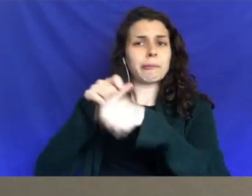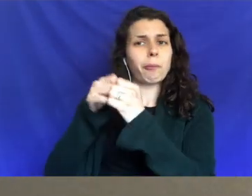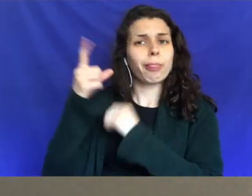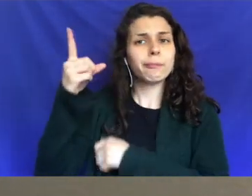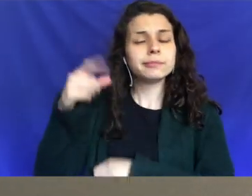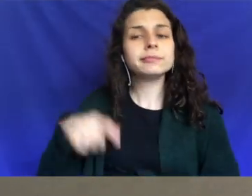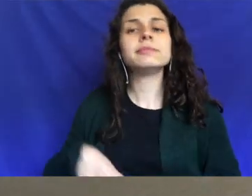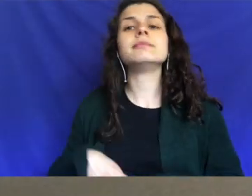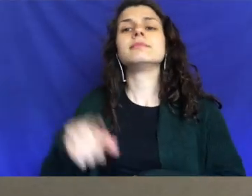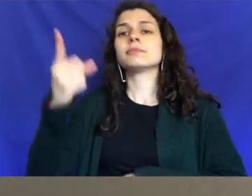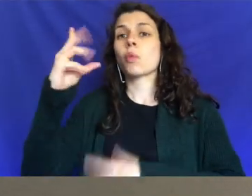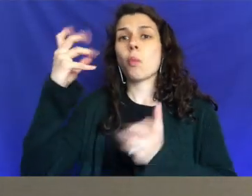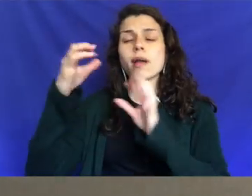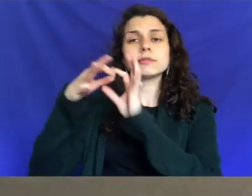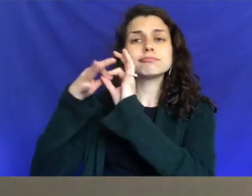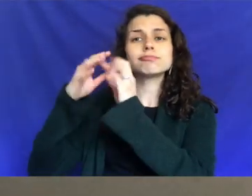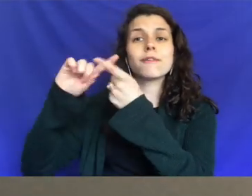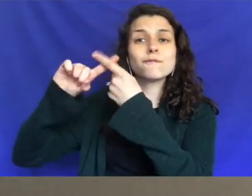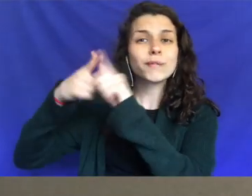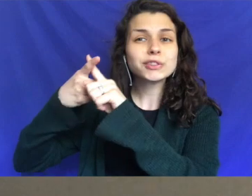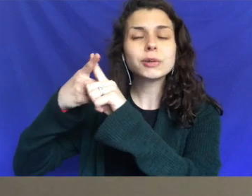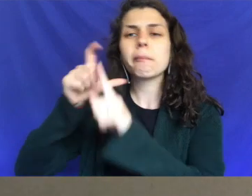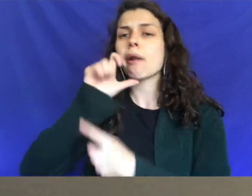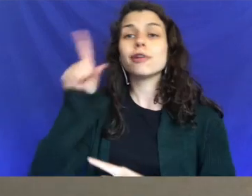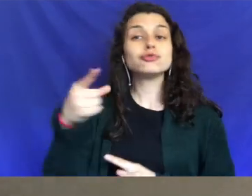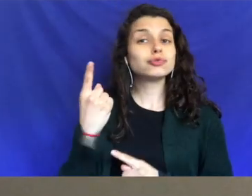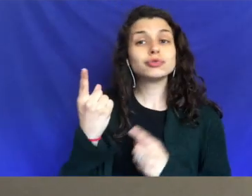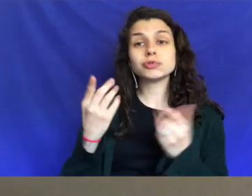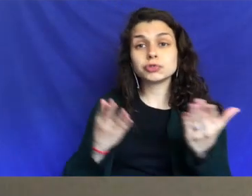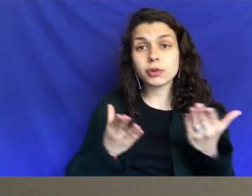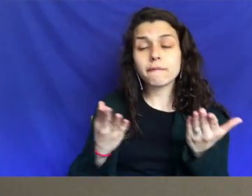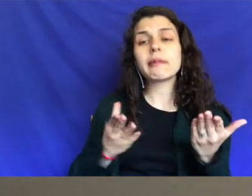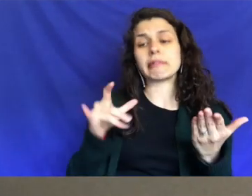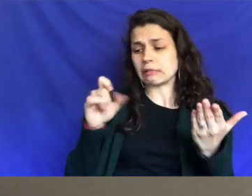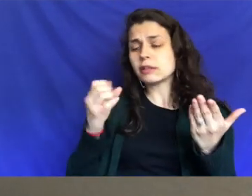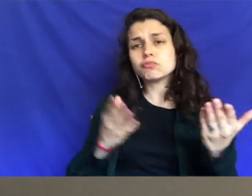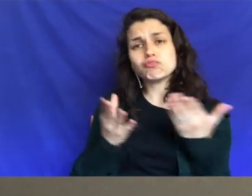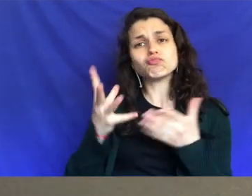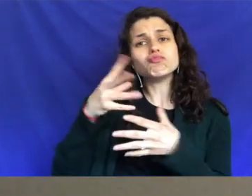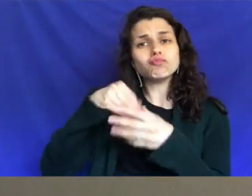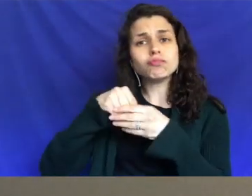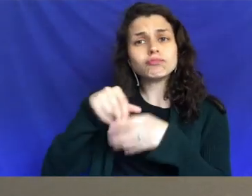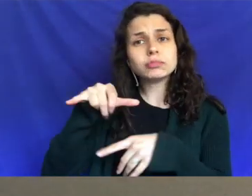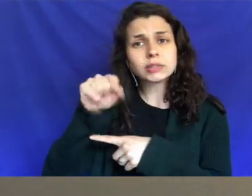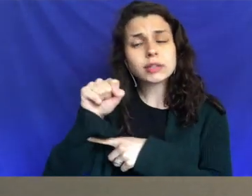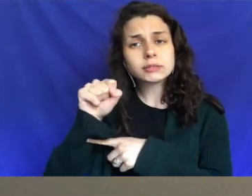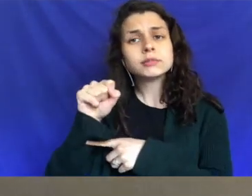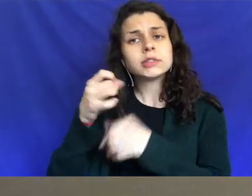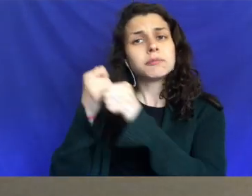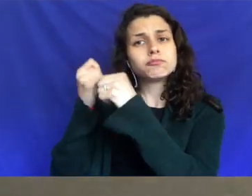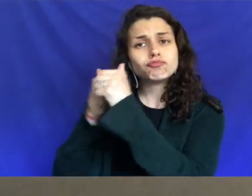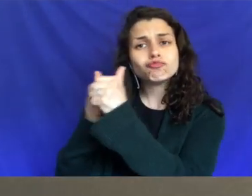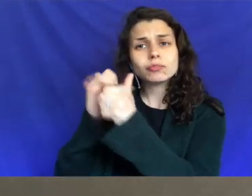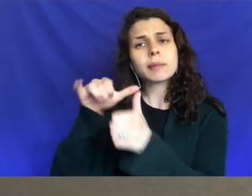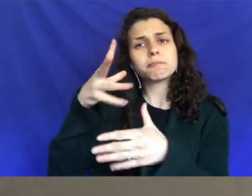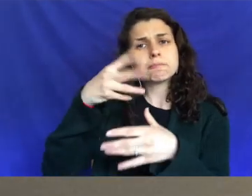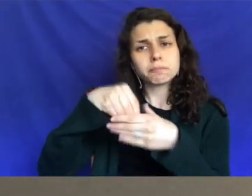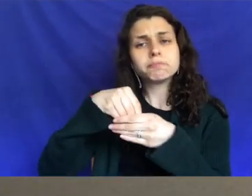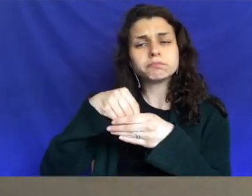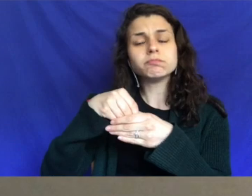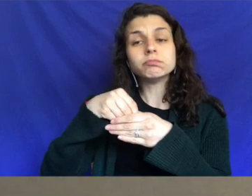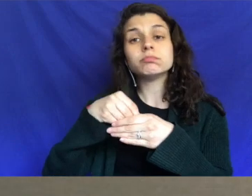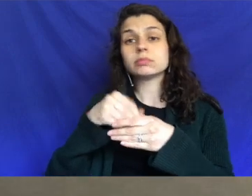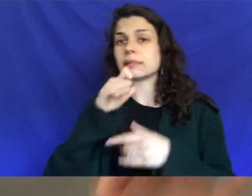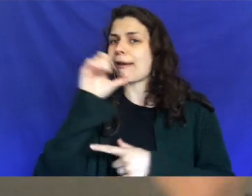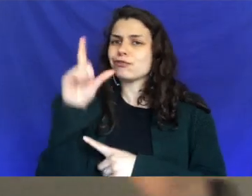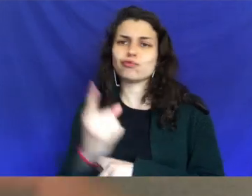He wants us to have our friendship with him, not just to serve him. Yes, serving him is part of what he tells us to do, but it's not about